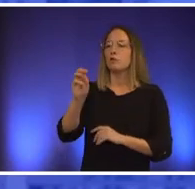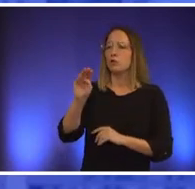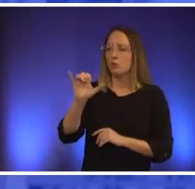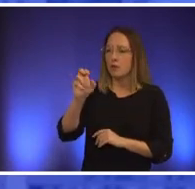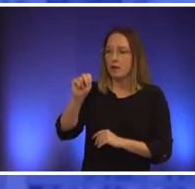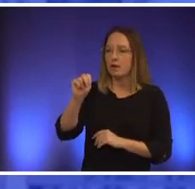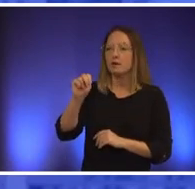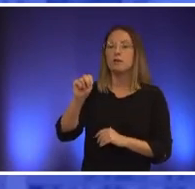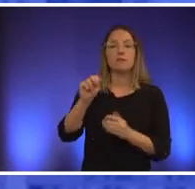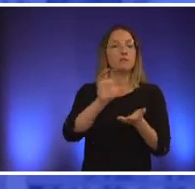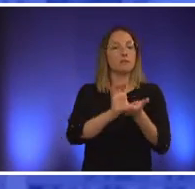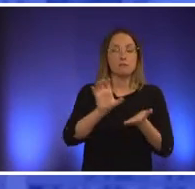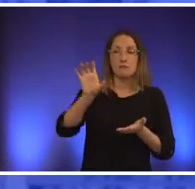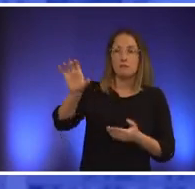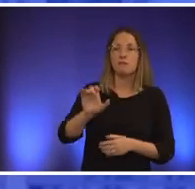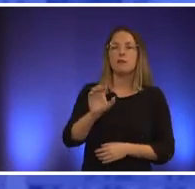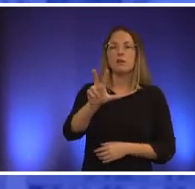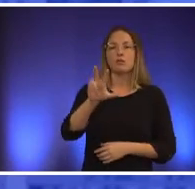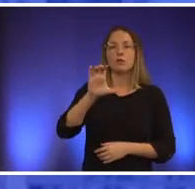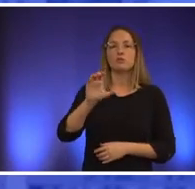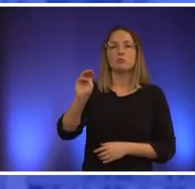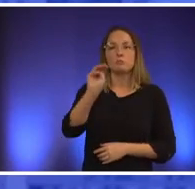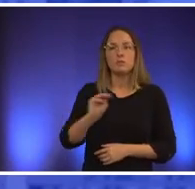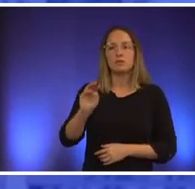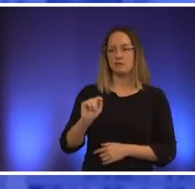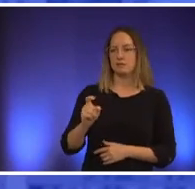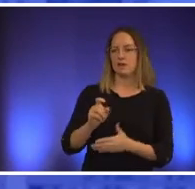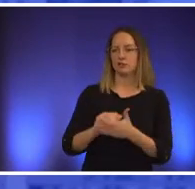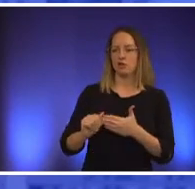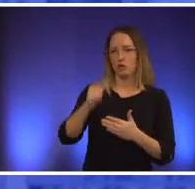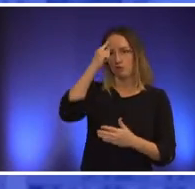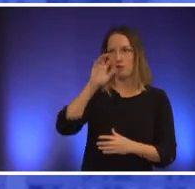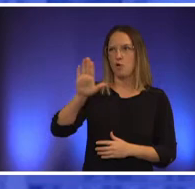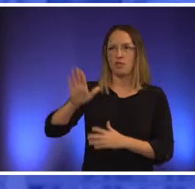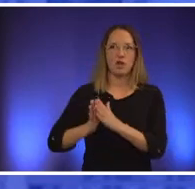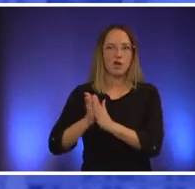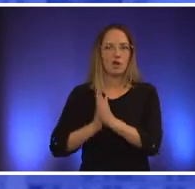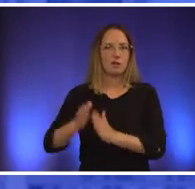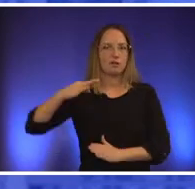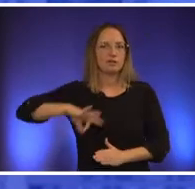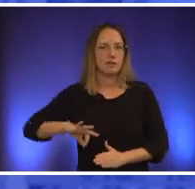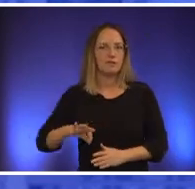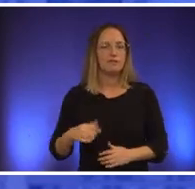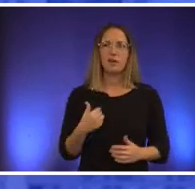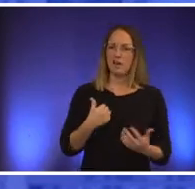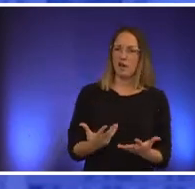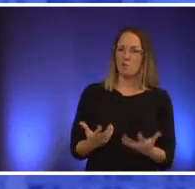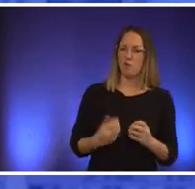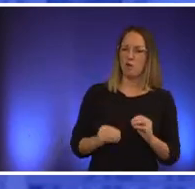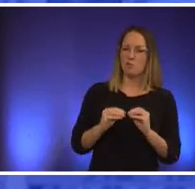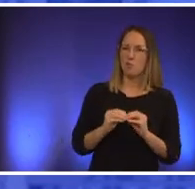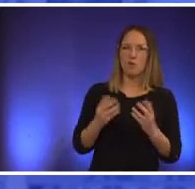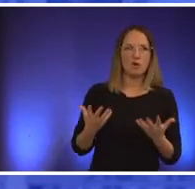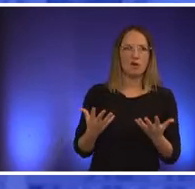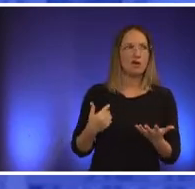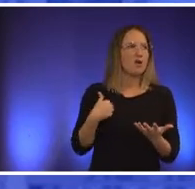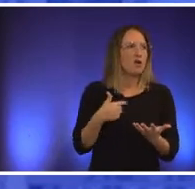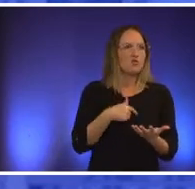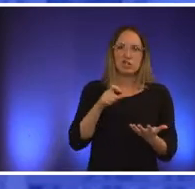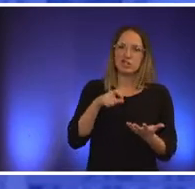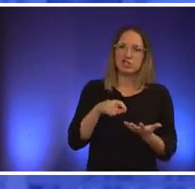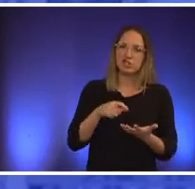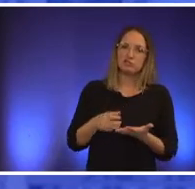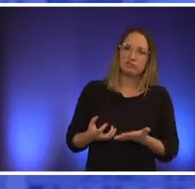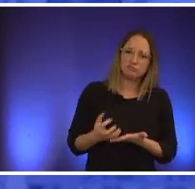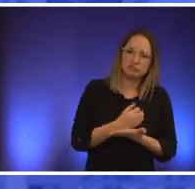in in in the form of incentives i want more we're the sexy girl at the dance guys everybody